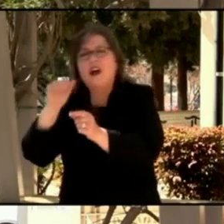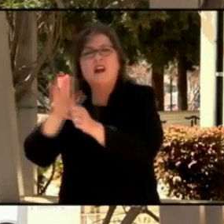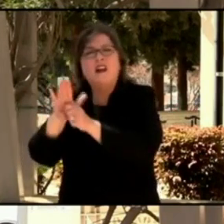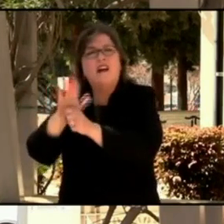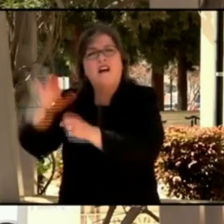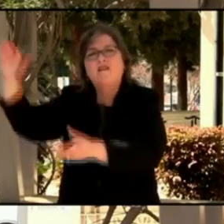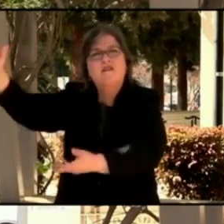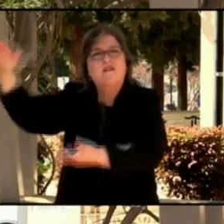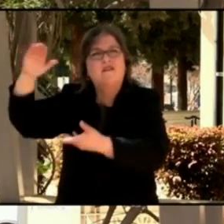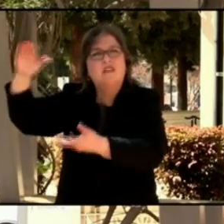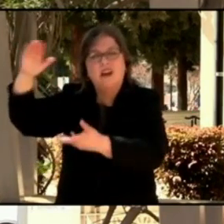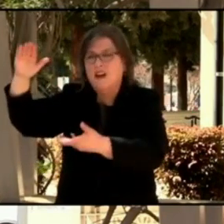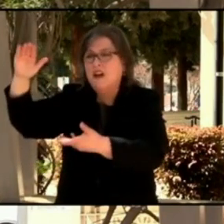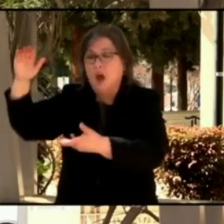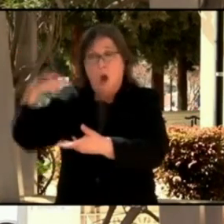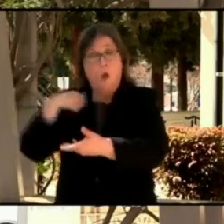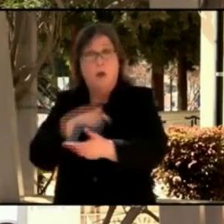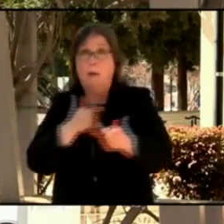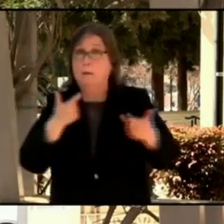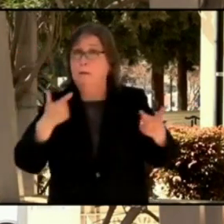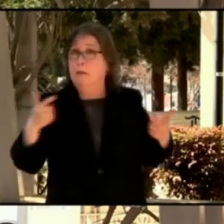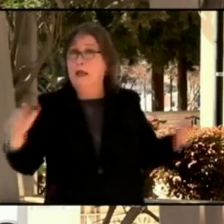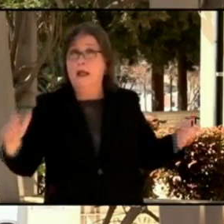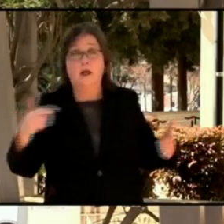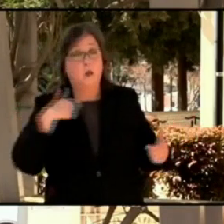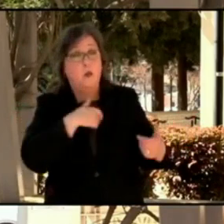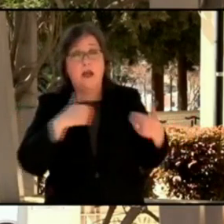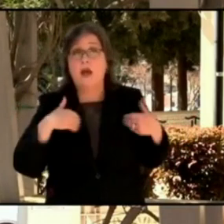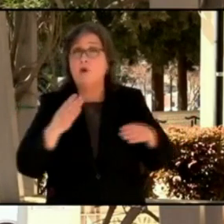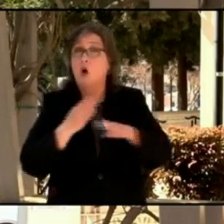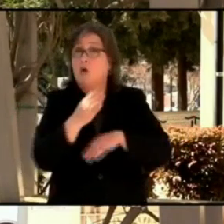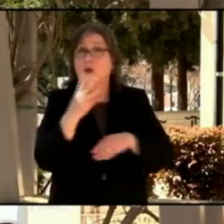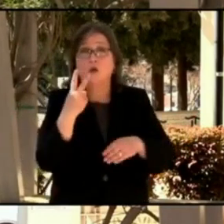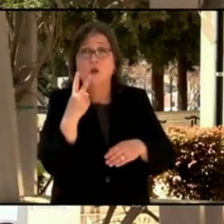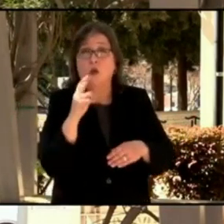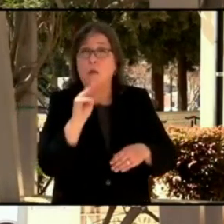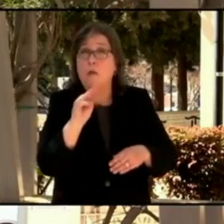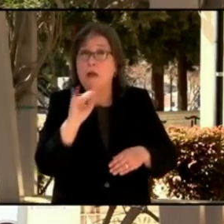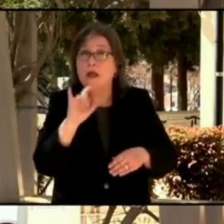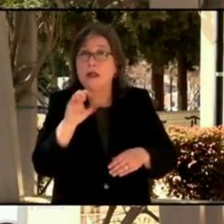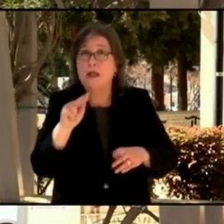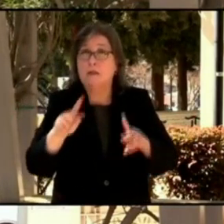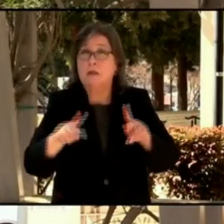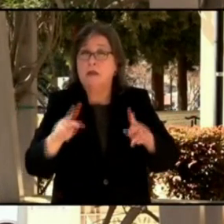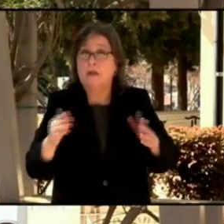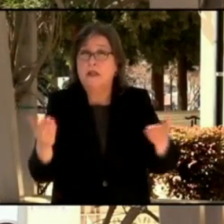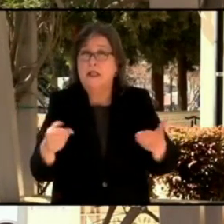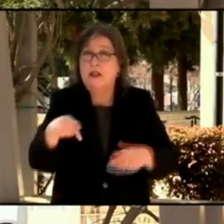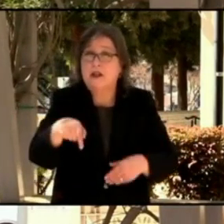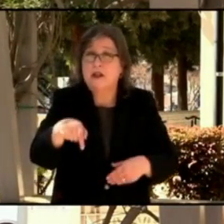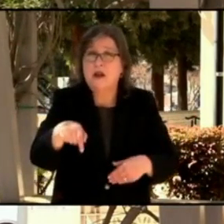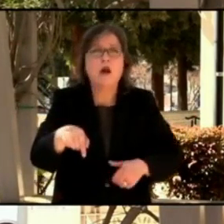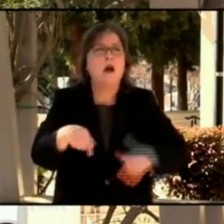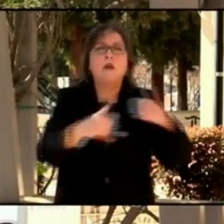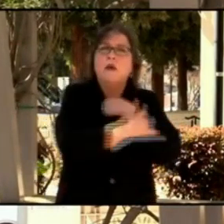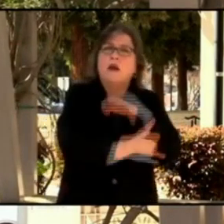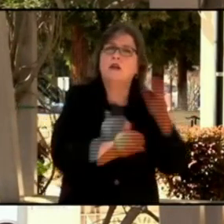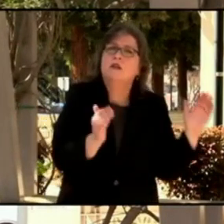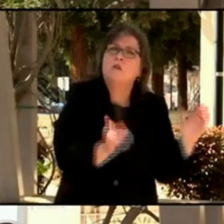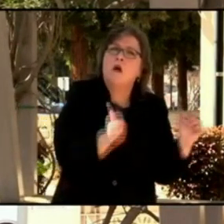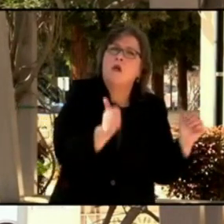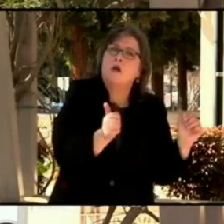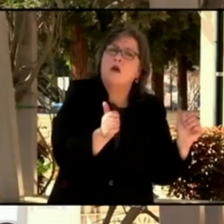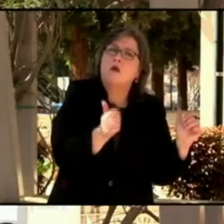going as far in our county as others. But again, as more is received, we will quickly